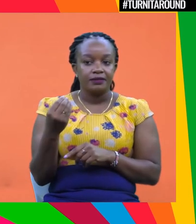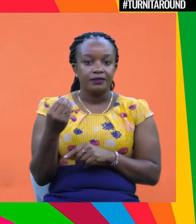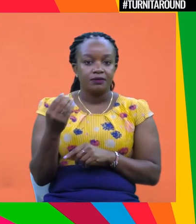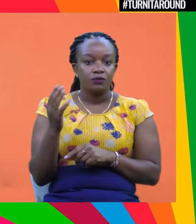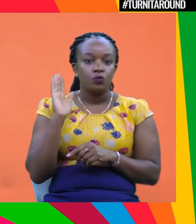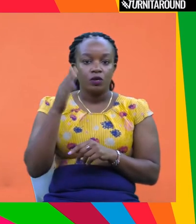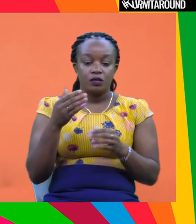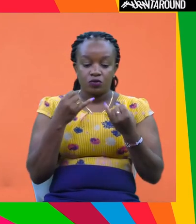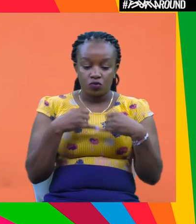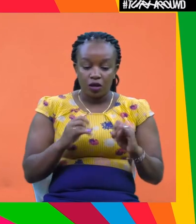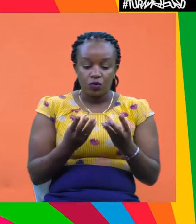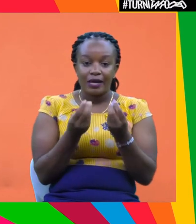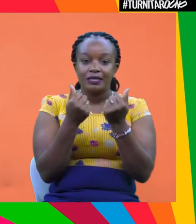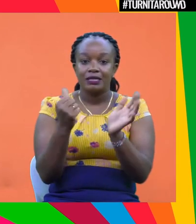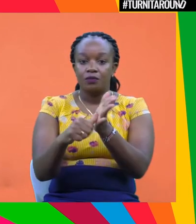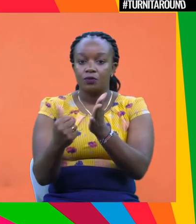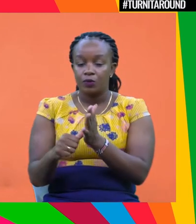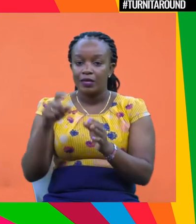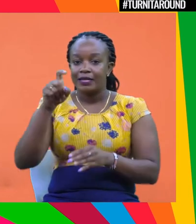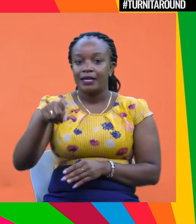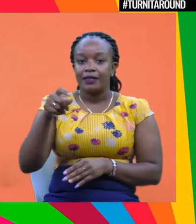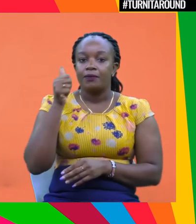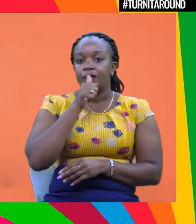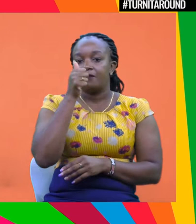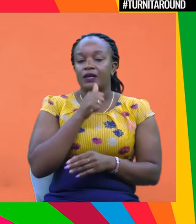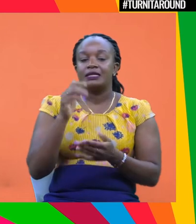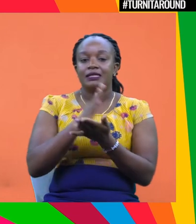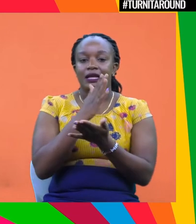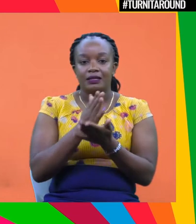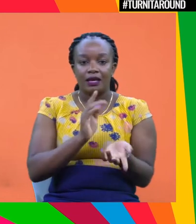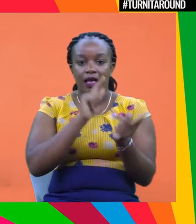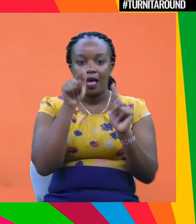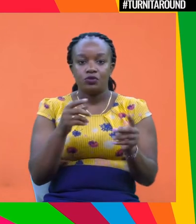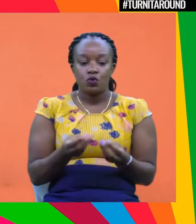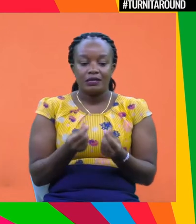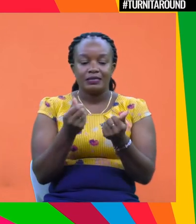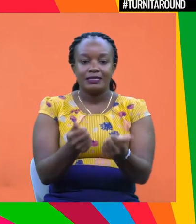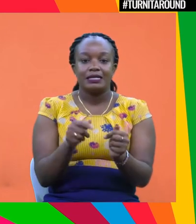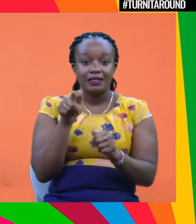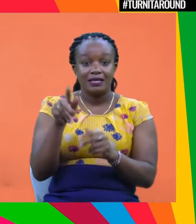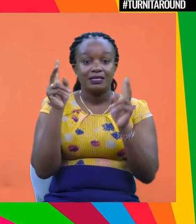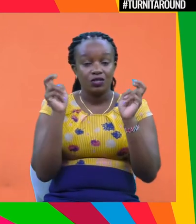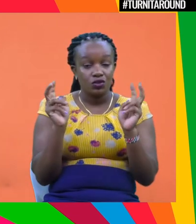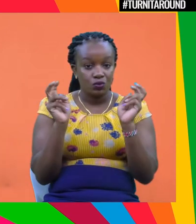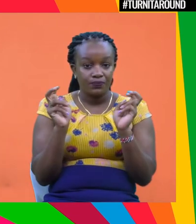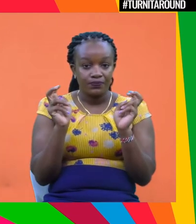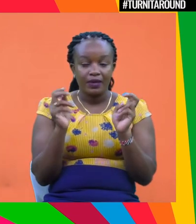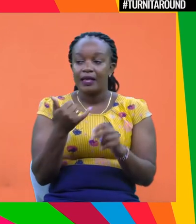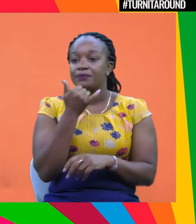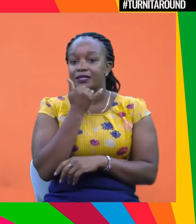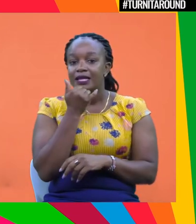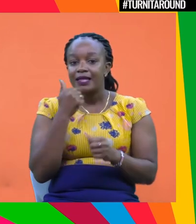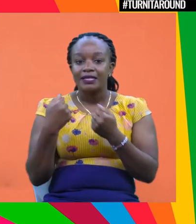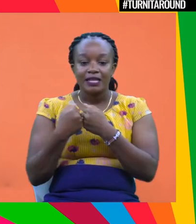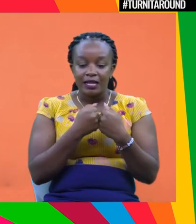ways to address this problem, we need the private sector come in as well in addressing this big